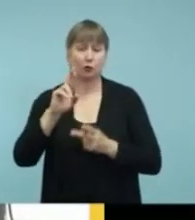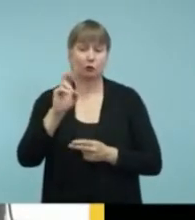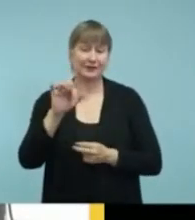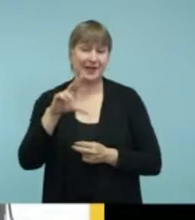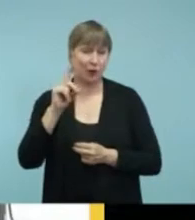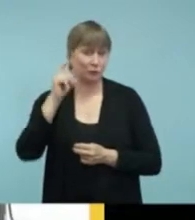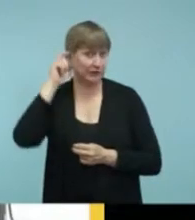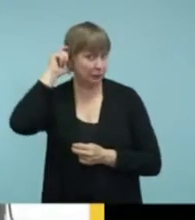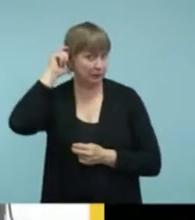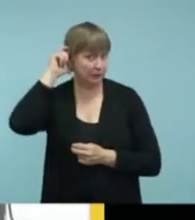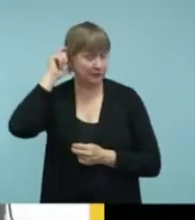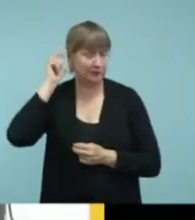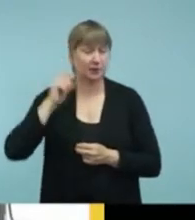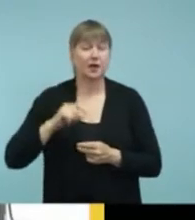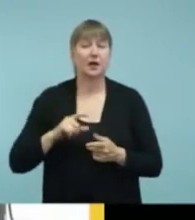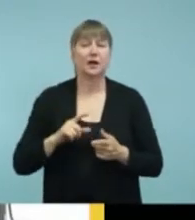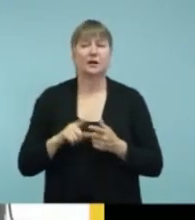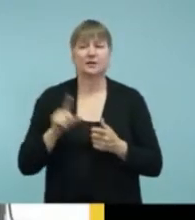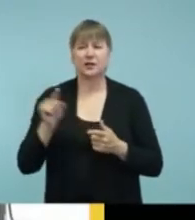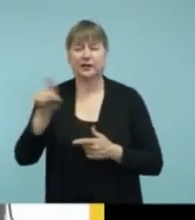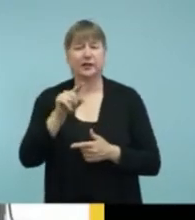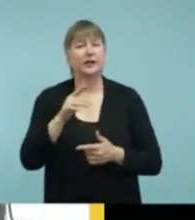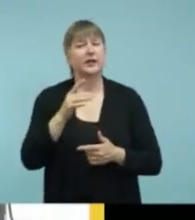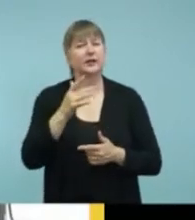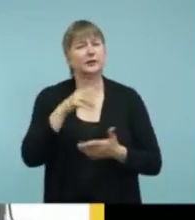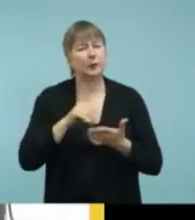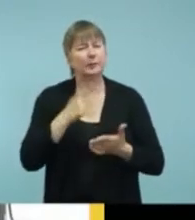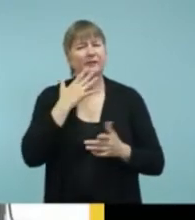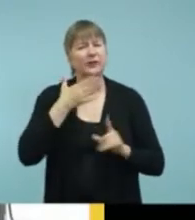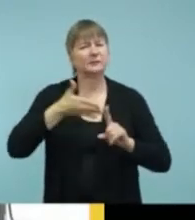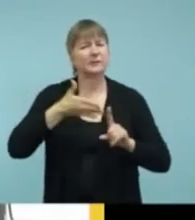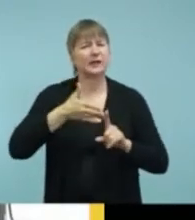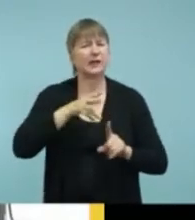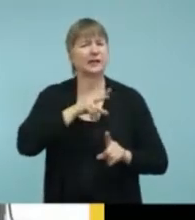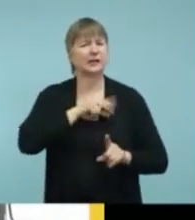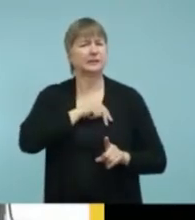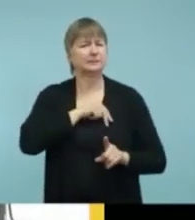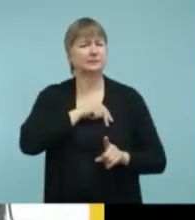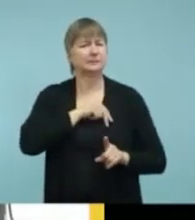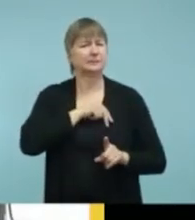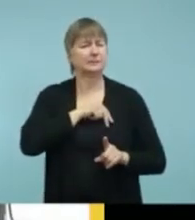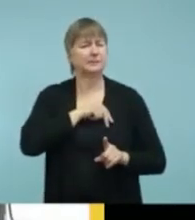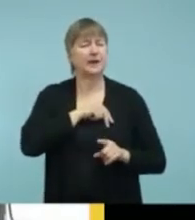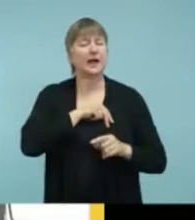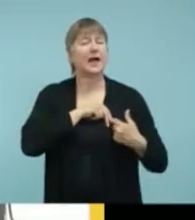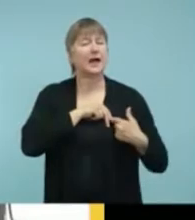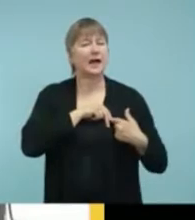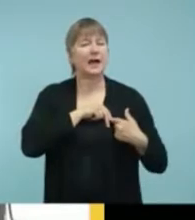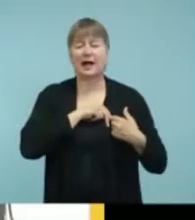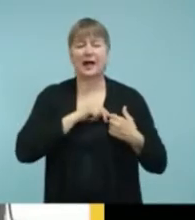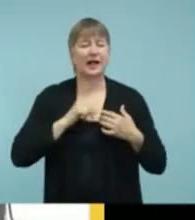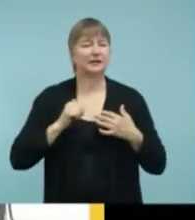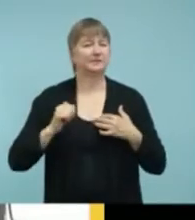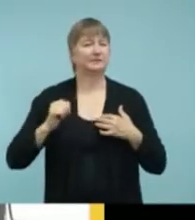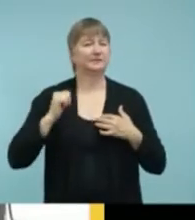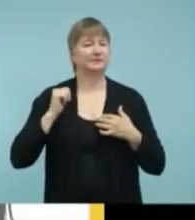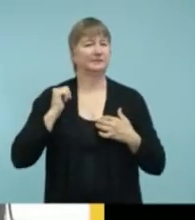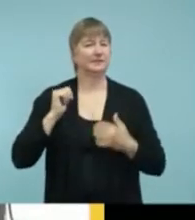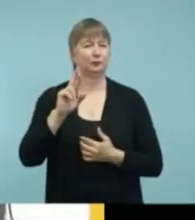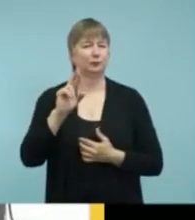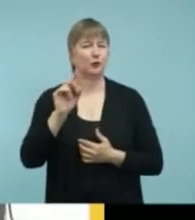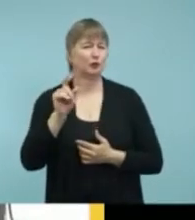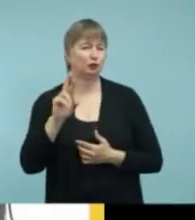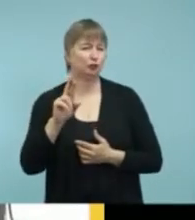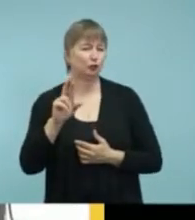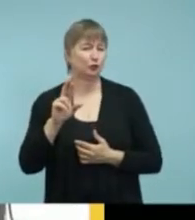And they're saying that the students want to use these little clip style microphones, but they don't want to use their Roger microphones, for